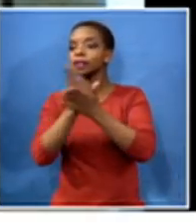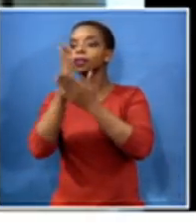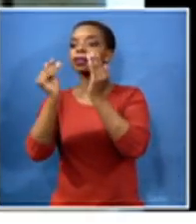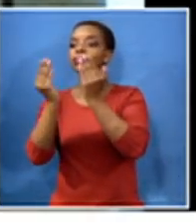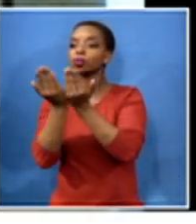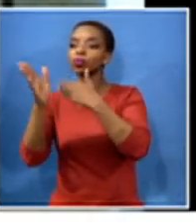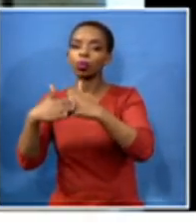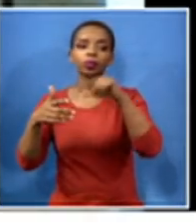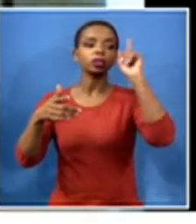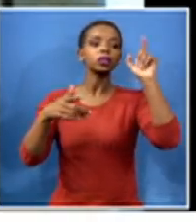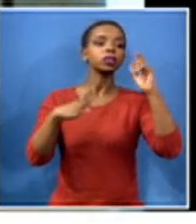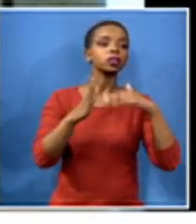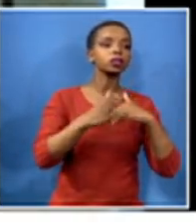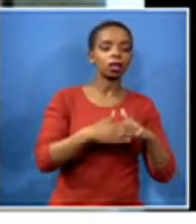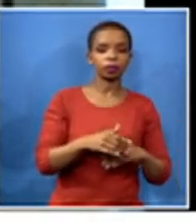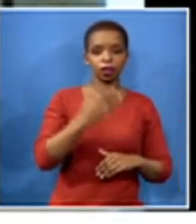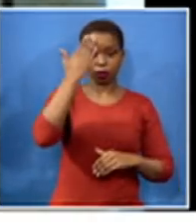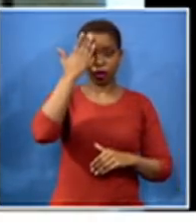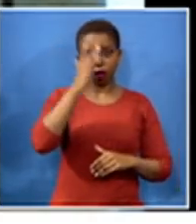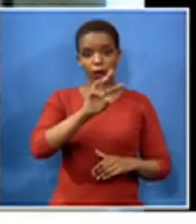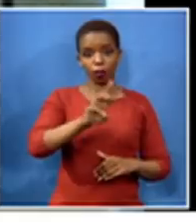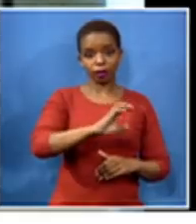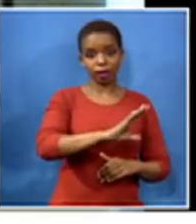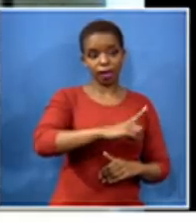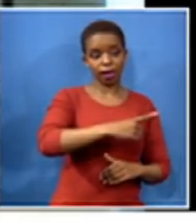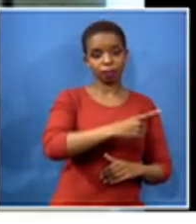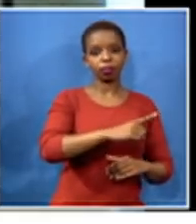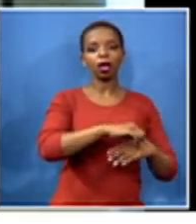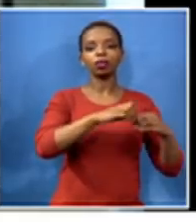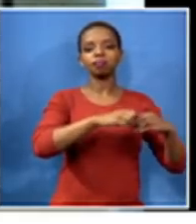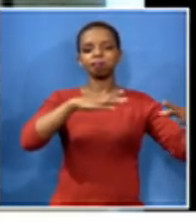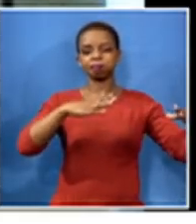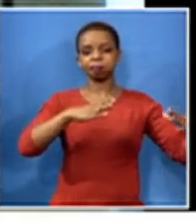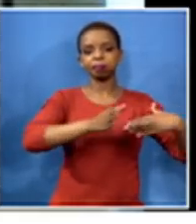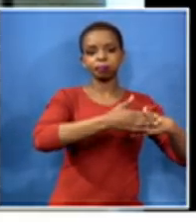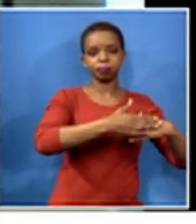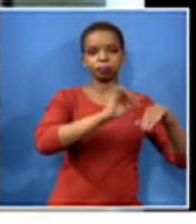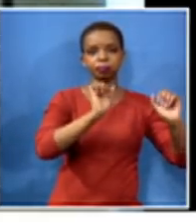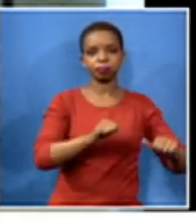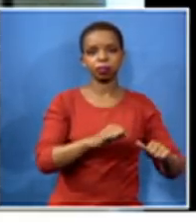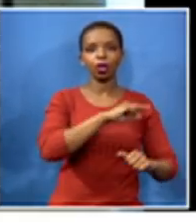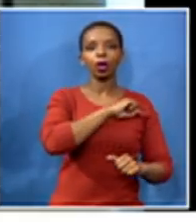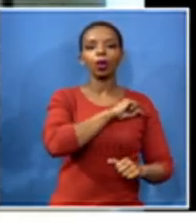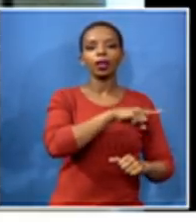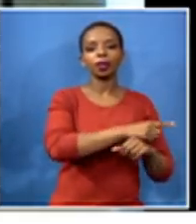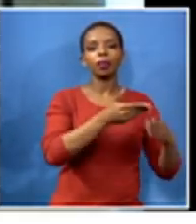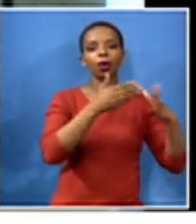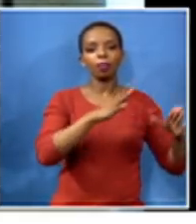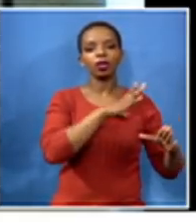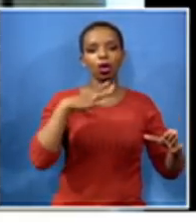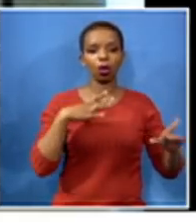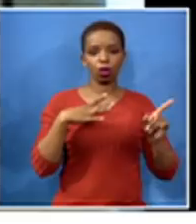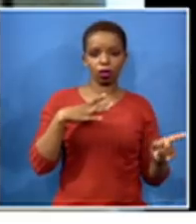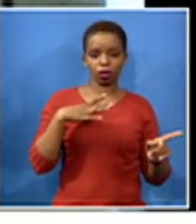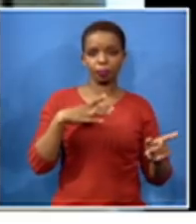degree we know that uh the western cape has had the vast majority because of course they've been open for a little longer but every province